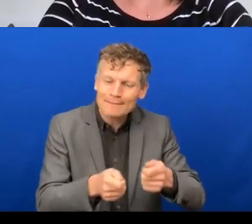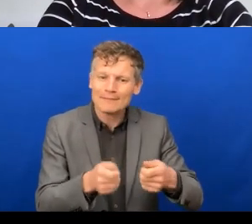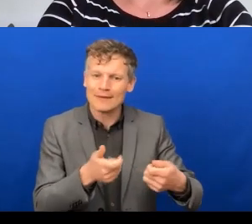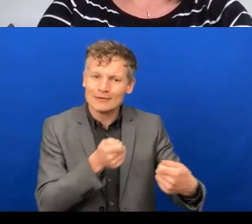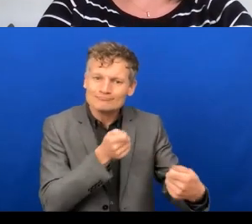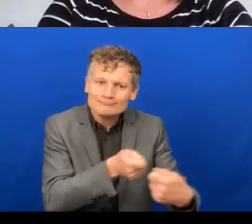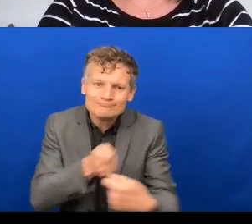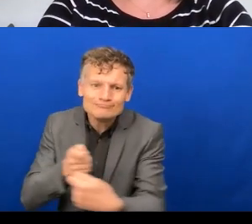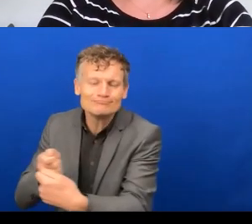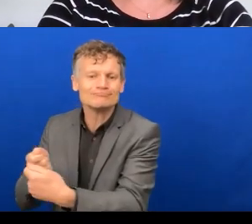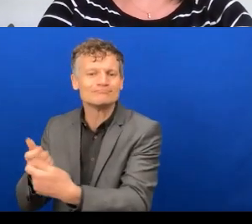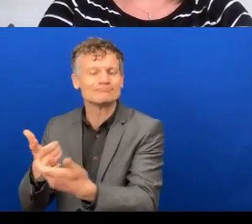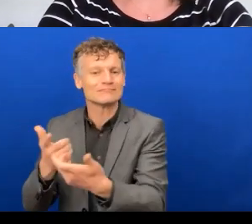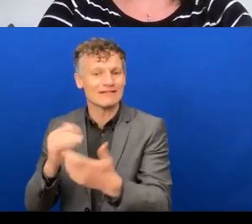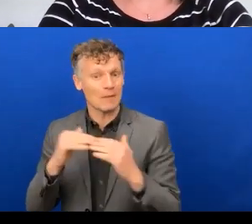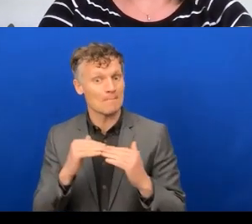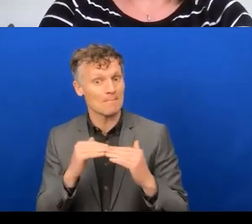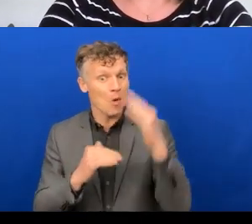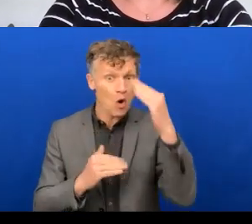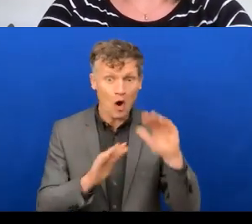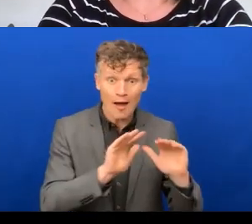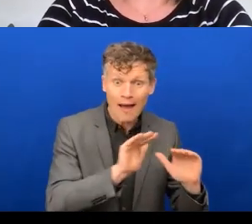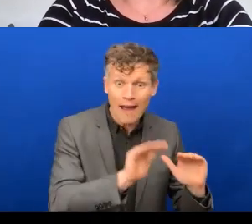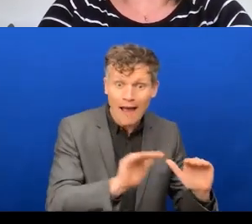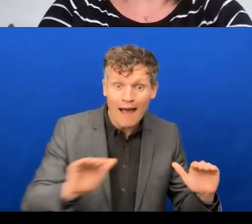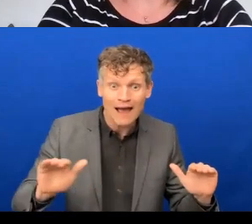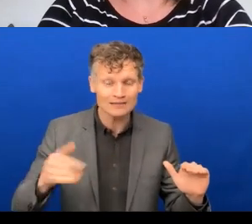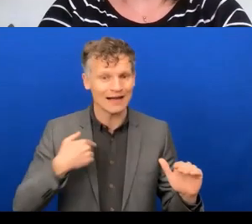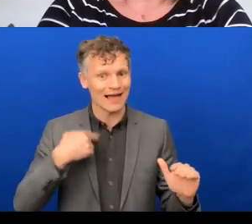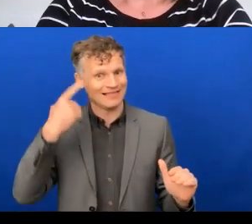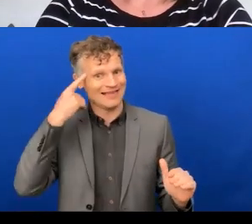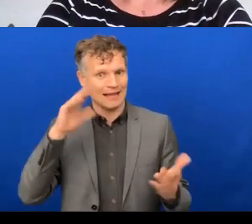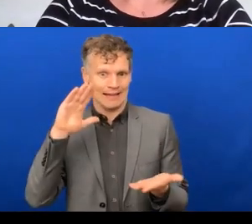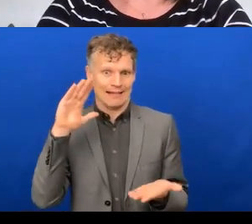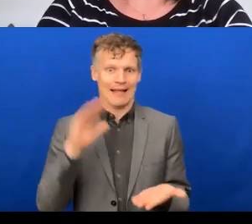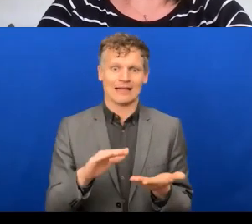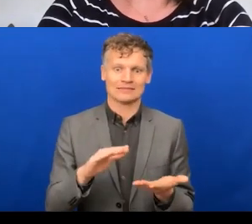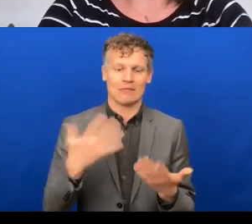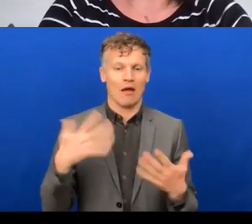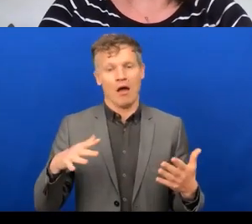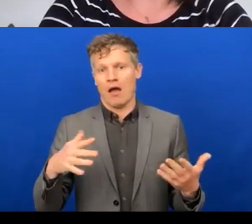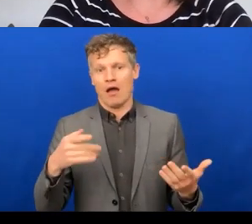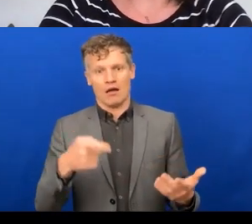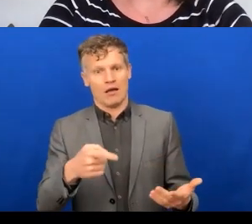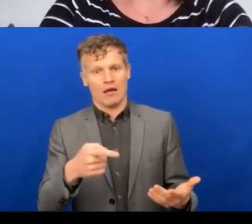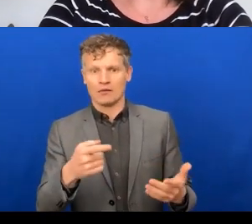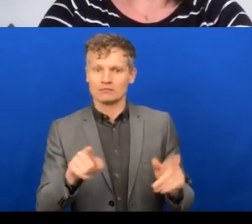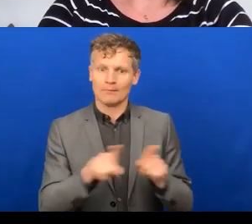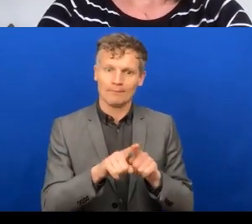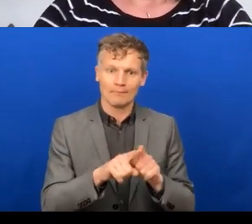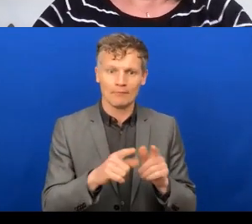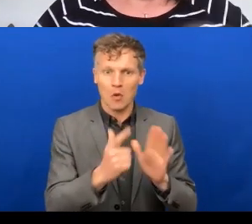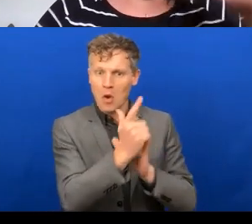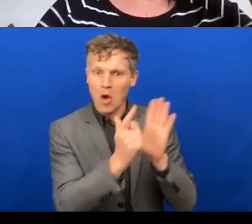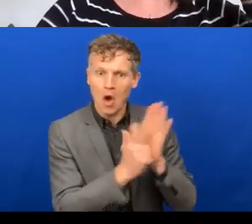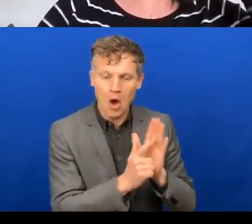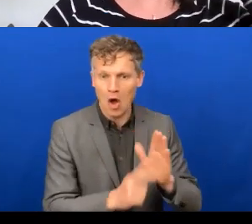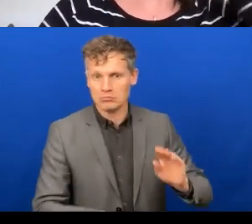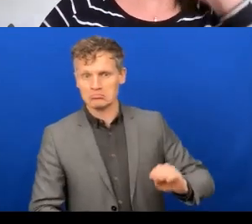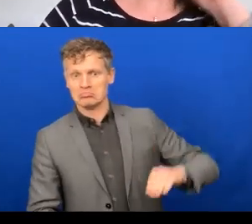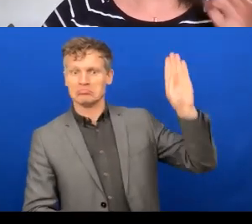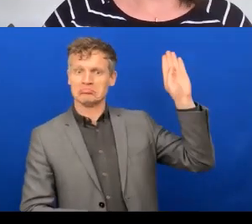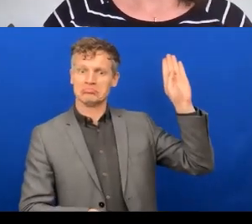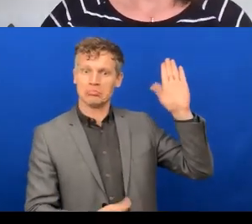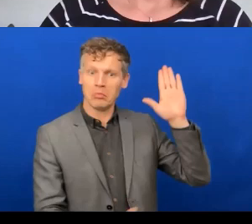less expensive reactions to people that are struggling. Okay, excellent. We have,